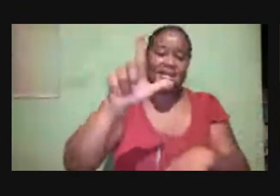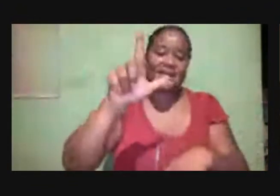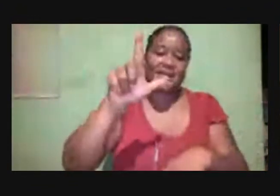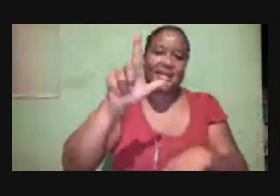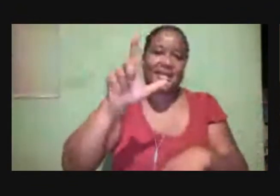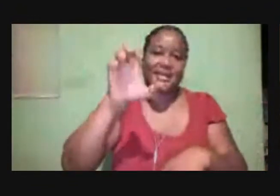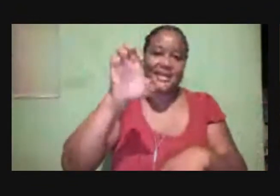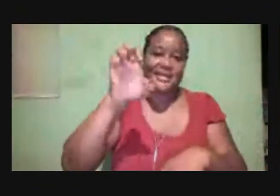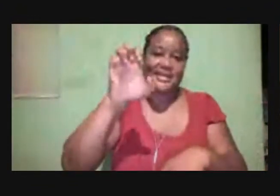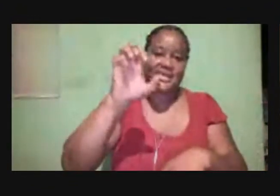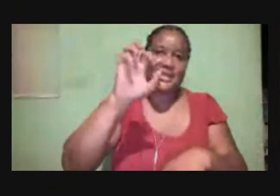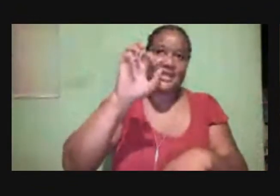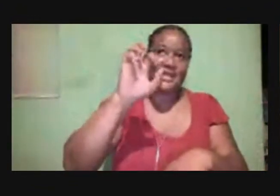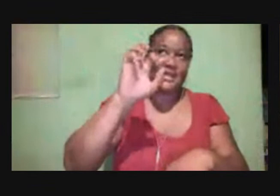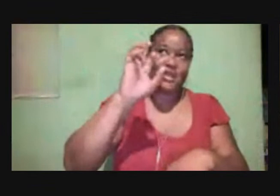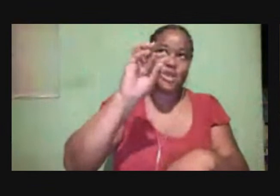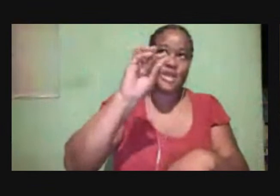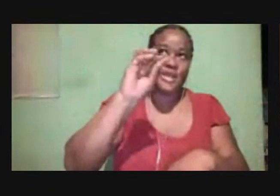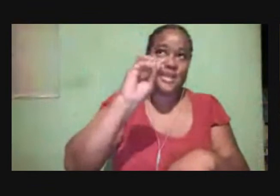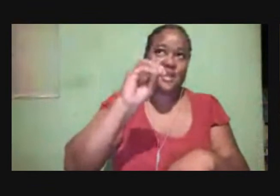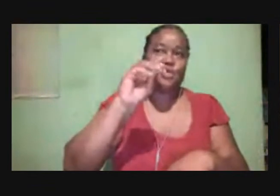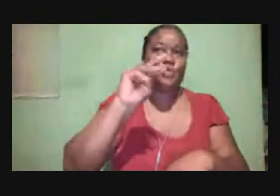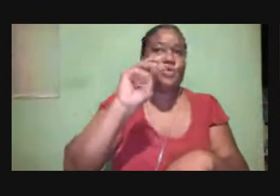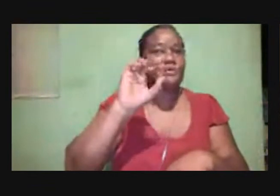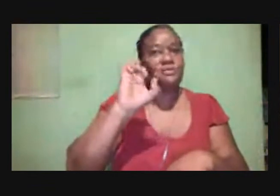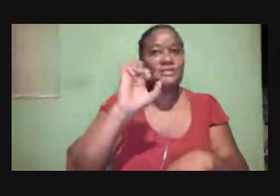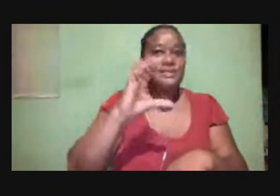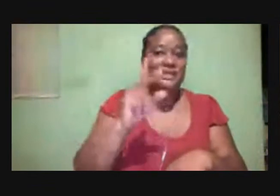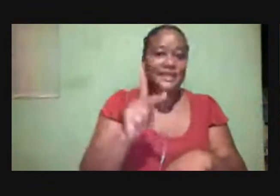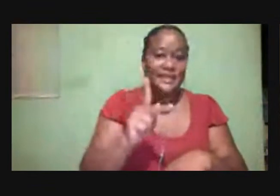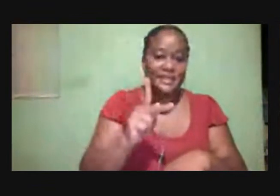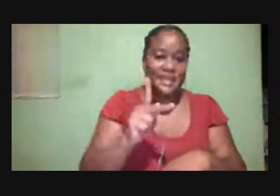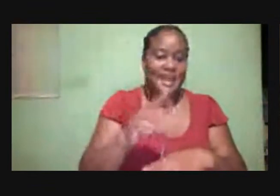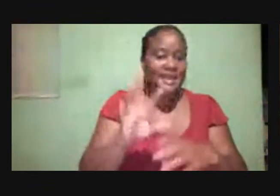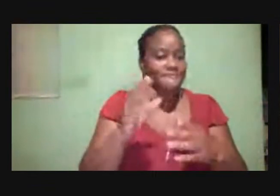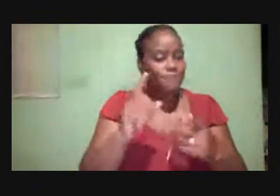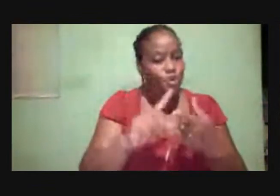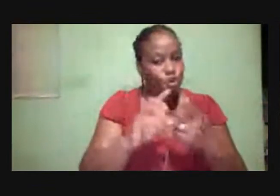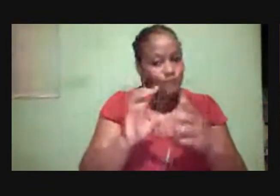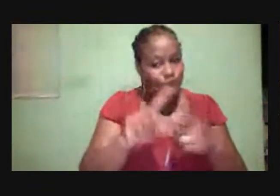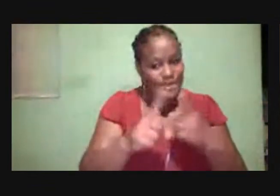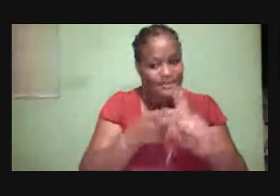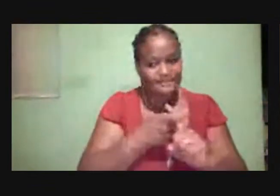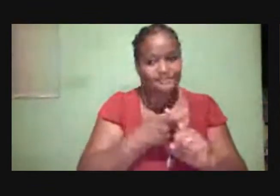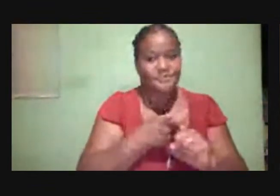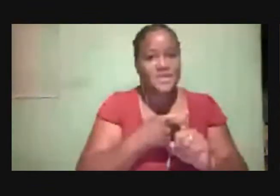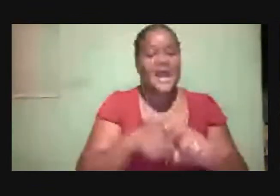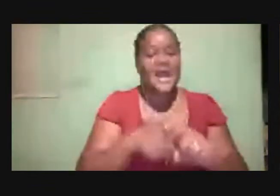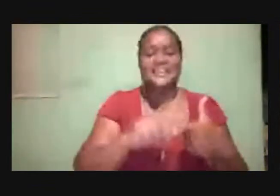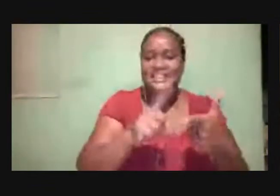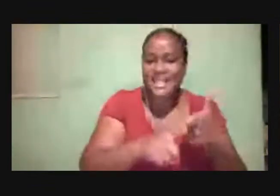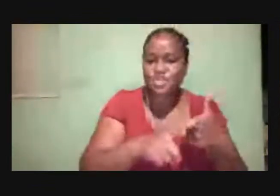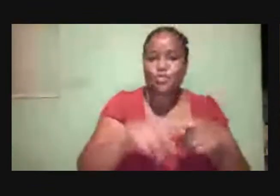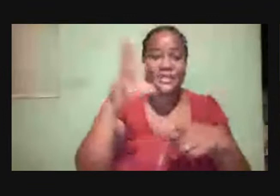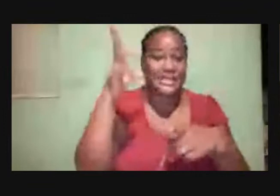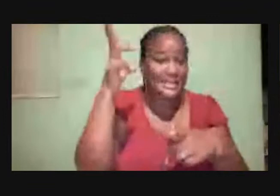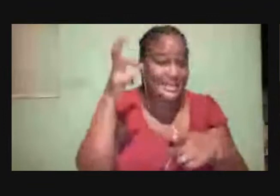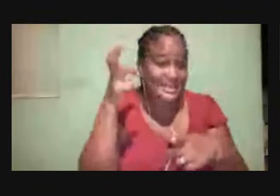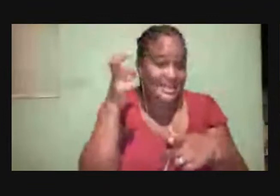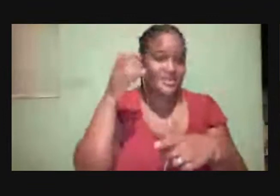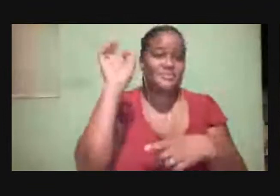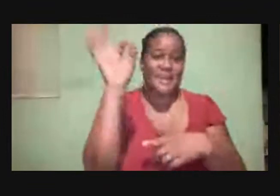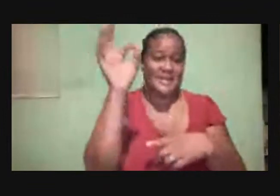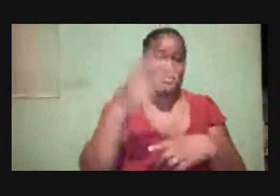will bless our hearts. The next voice you will hear will be that of Pastor Dr. Evangelist